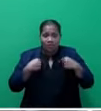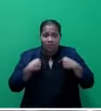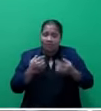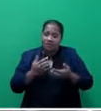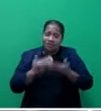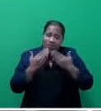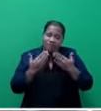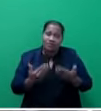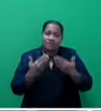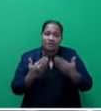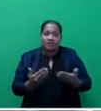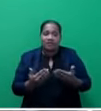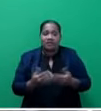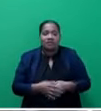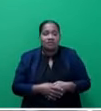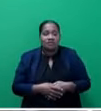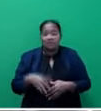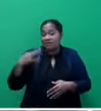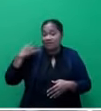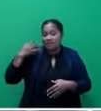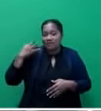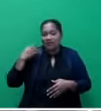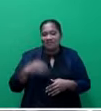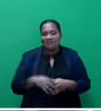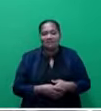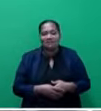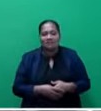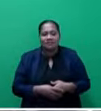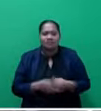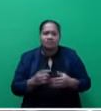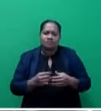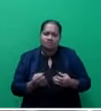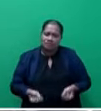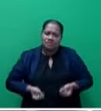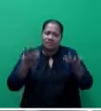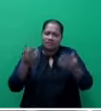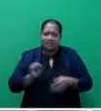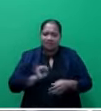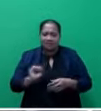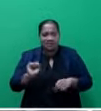to the volunteers, Mr Speaker, sir, who have sacrificed both their time,